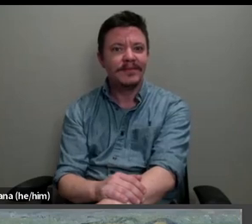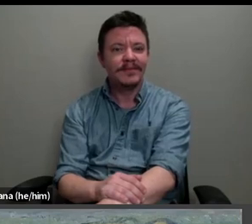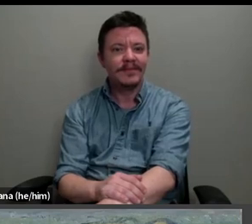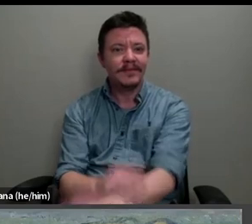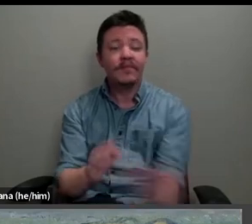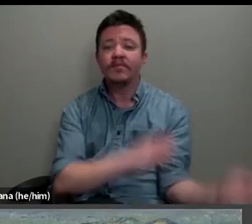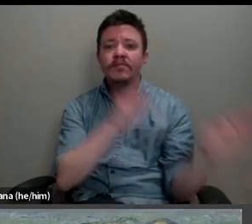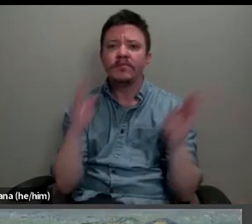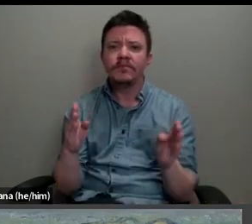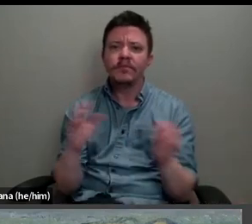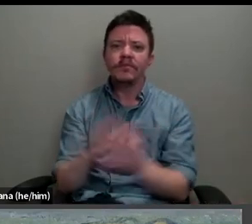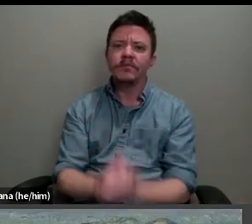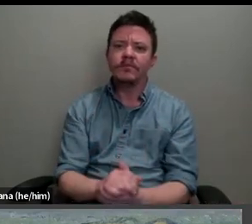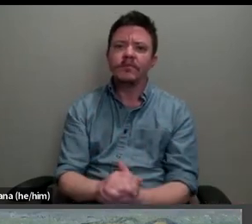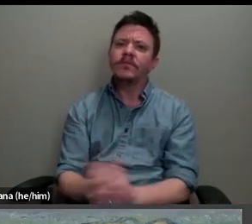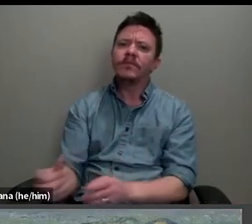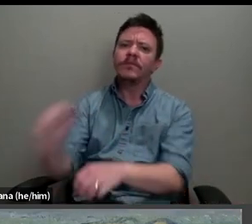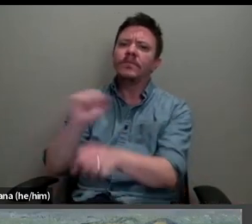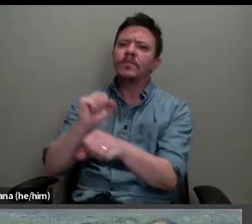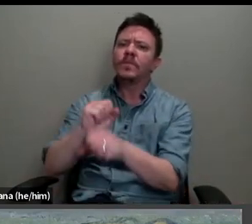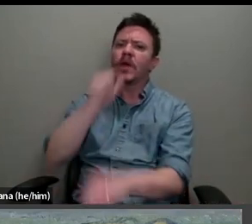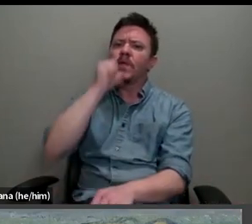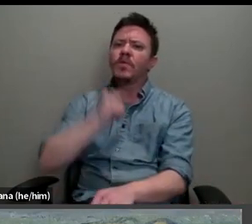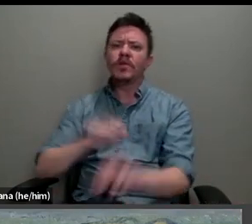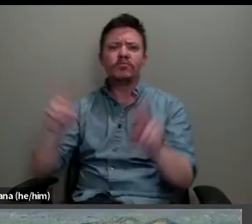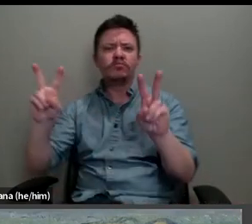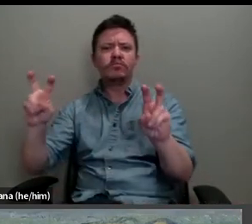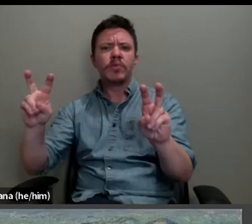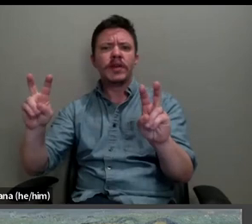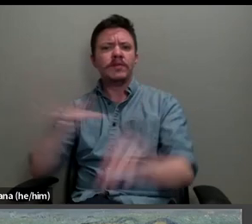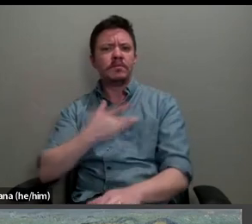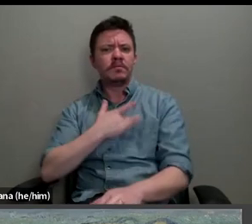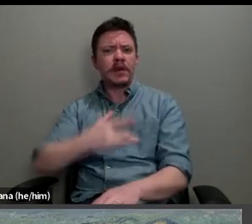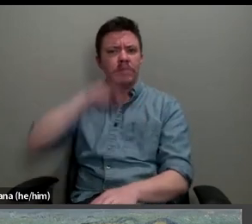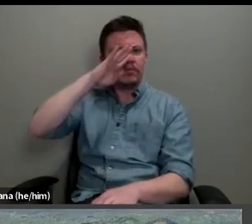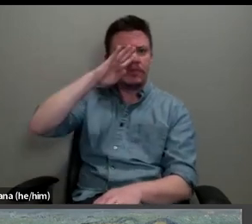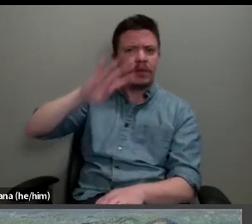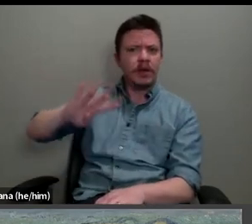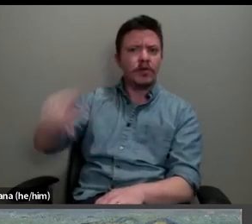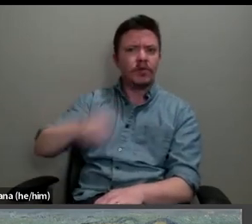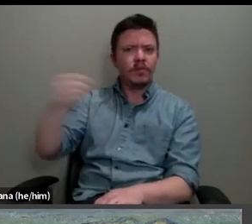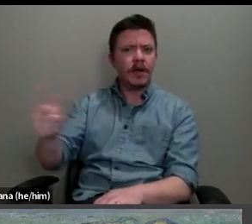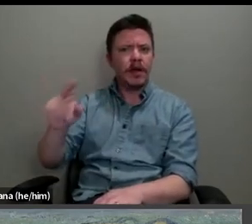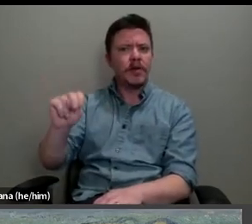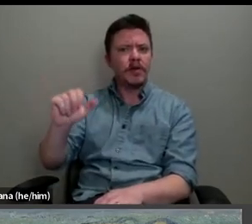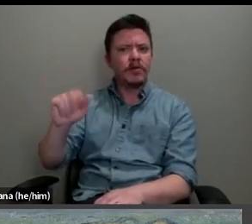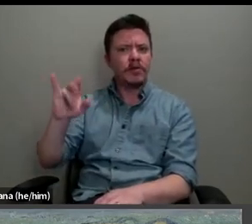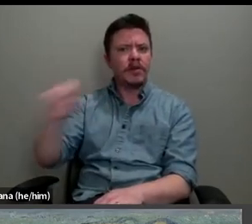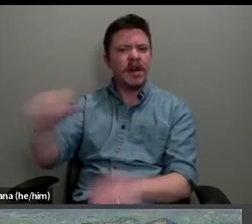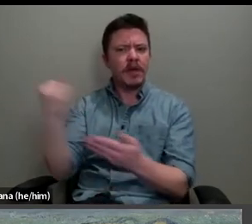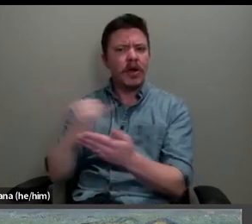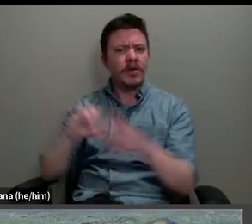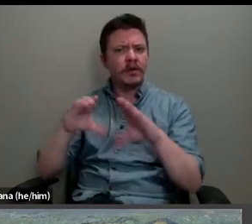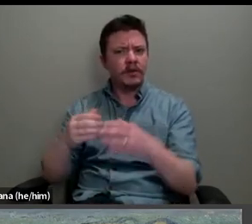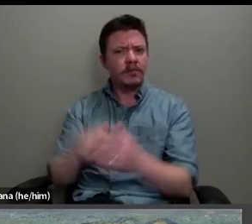The working woman is a motif otherwise unseen in the painterly output of other Nabi artists, despite